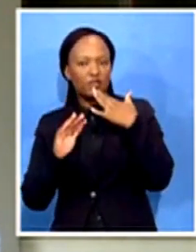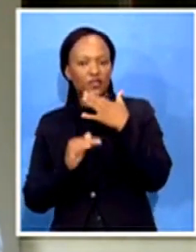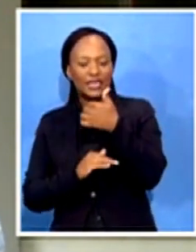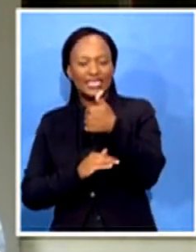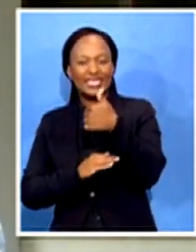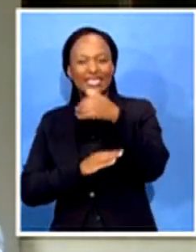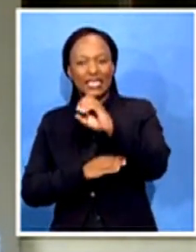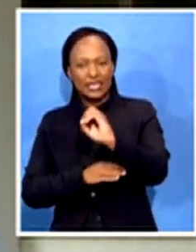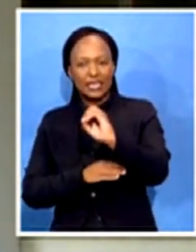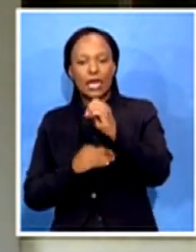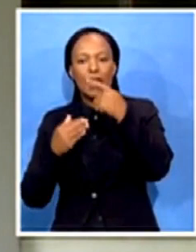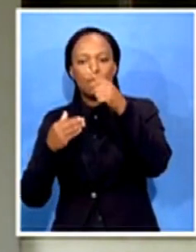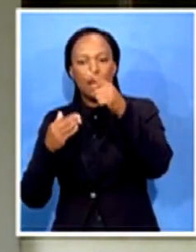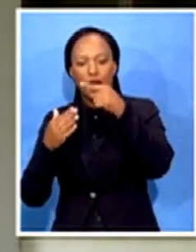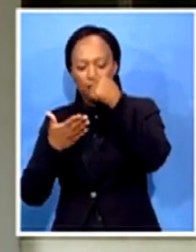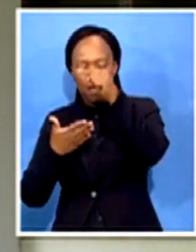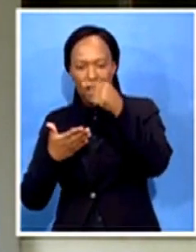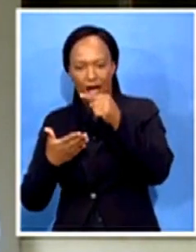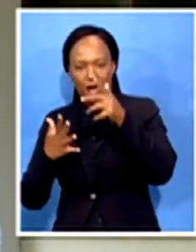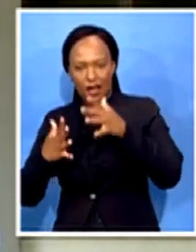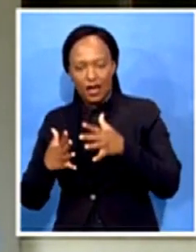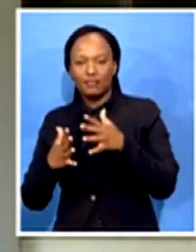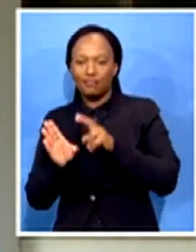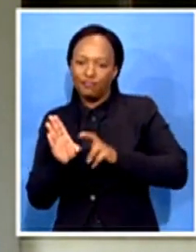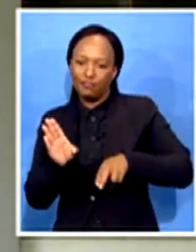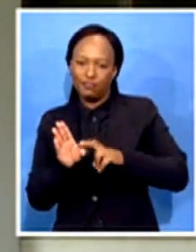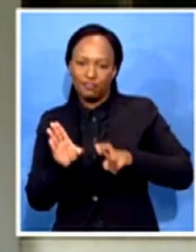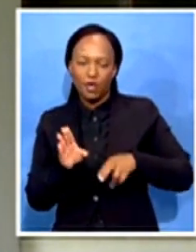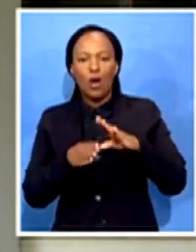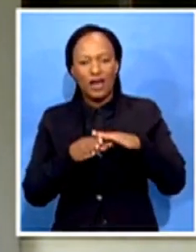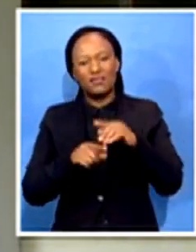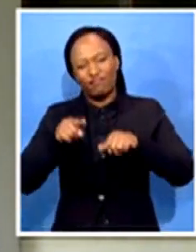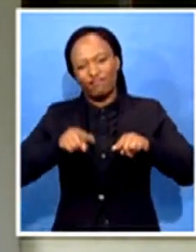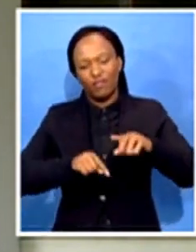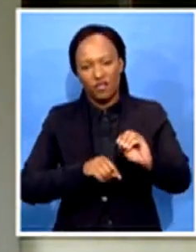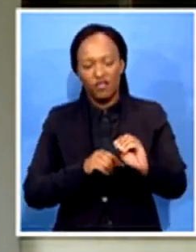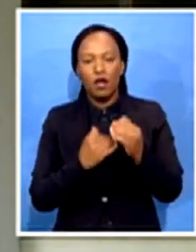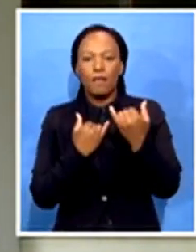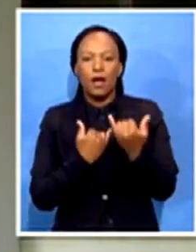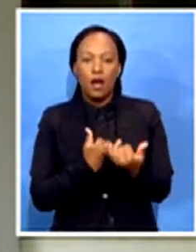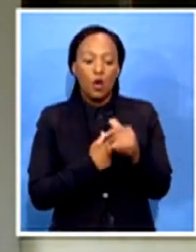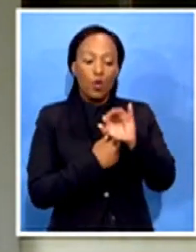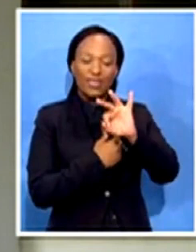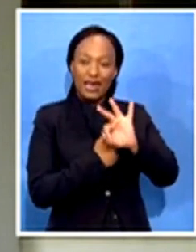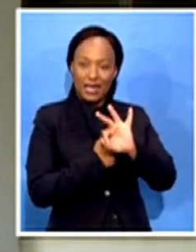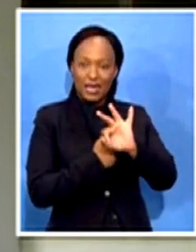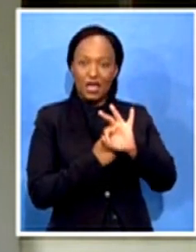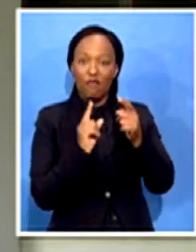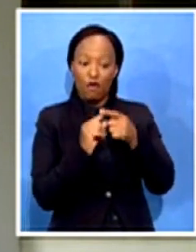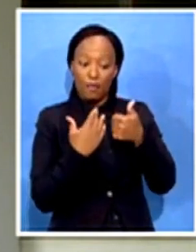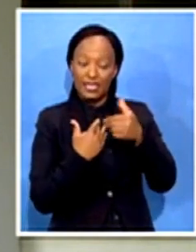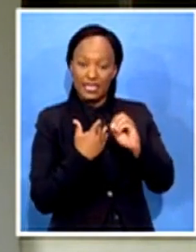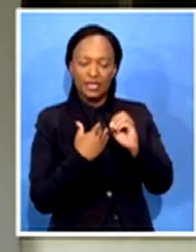much.